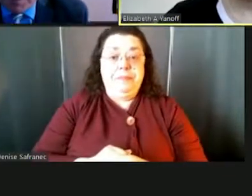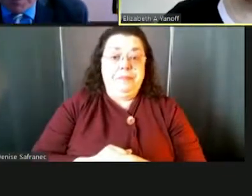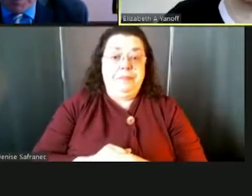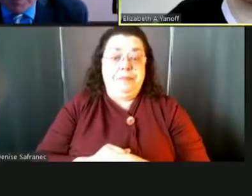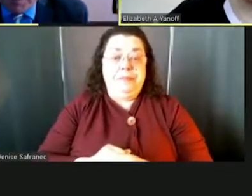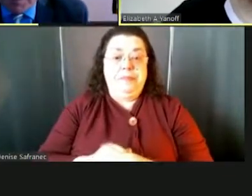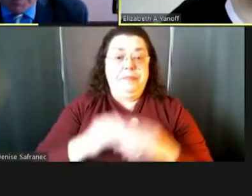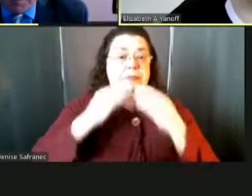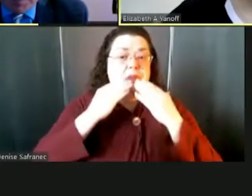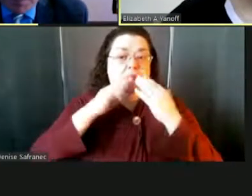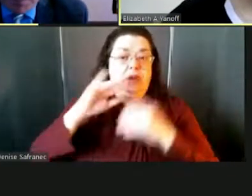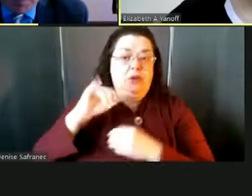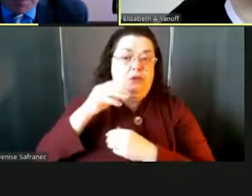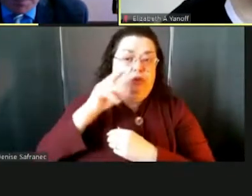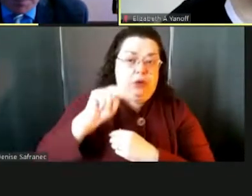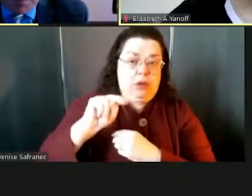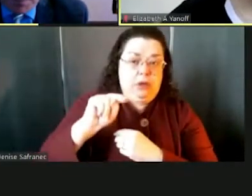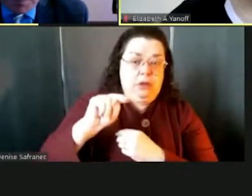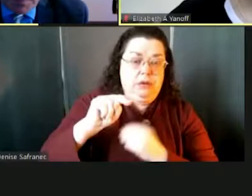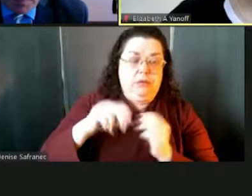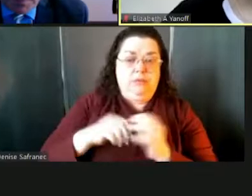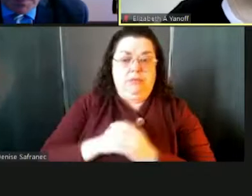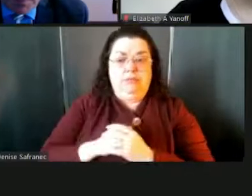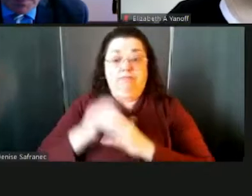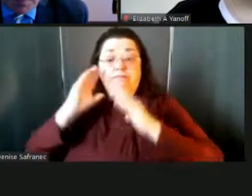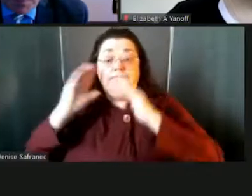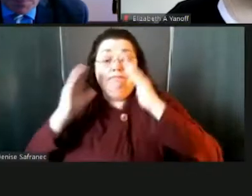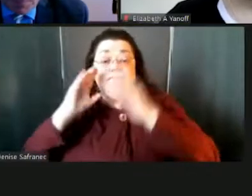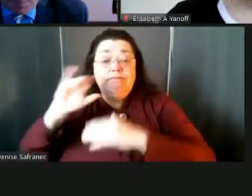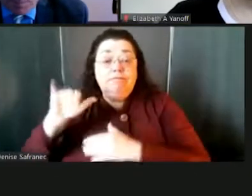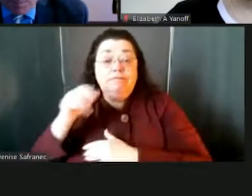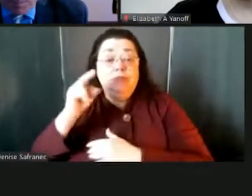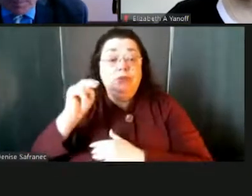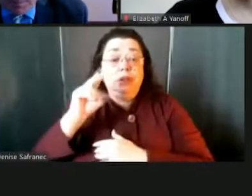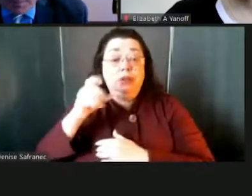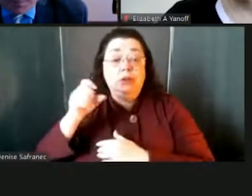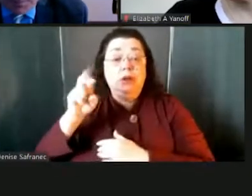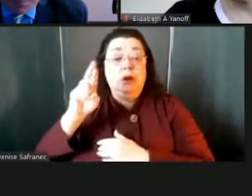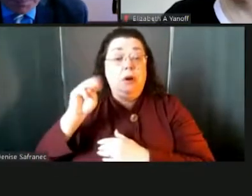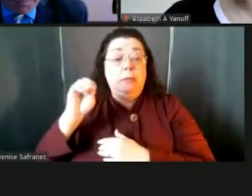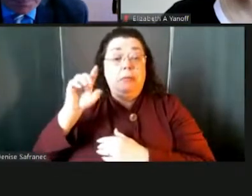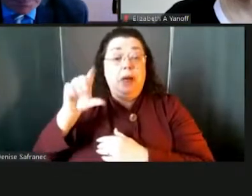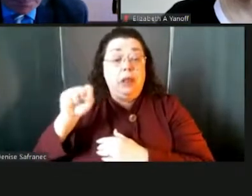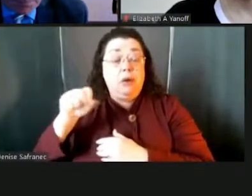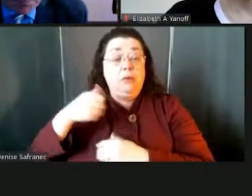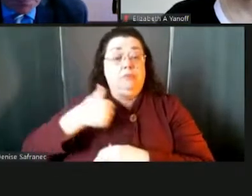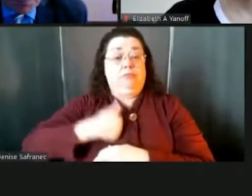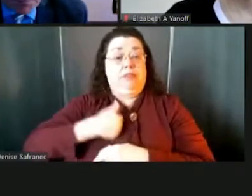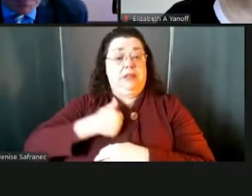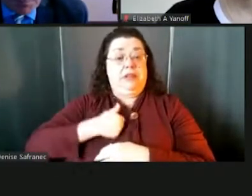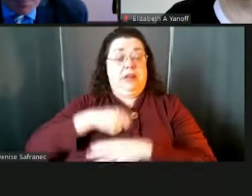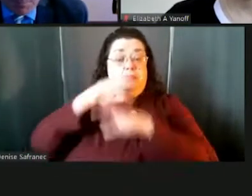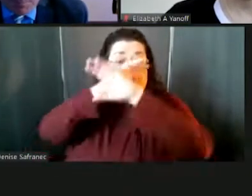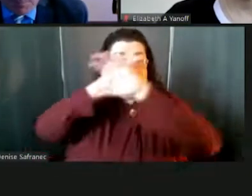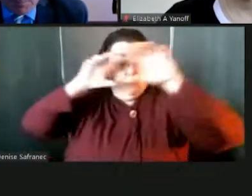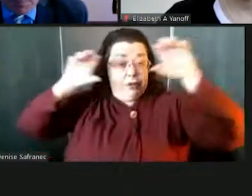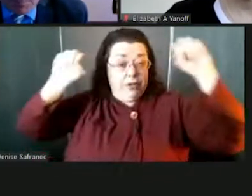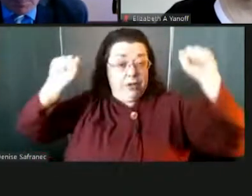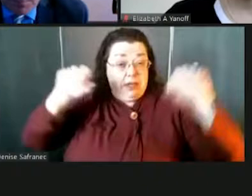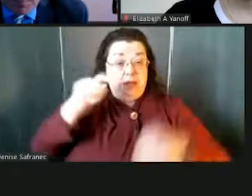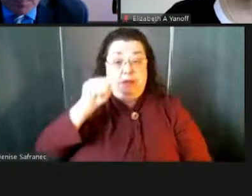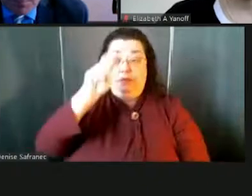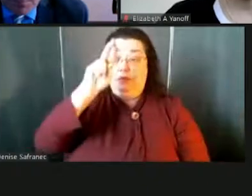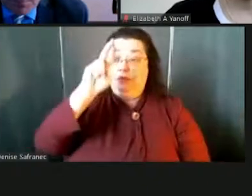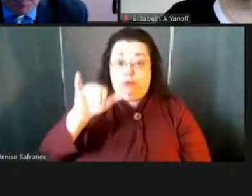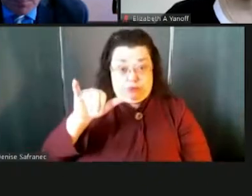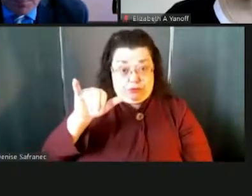Thank you, John. Hi, everybody. John Carmelo. I'm the superintendent here, right here in Troy, the Troy School District. We